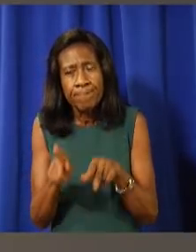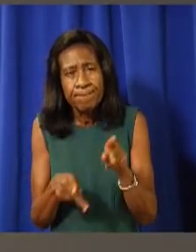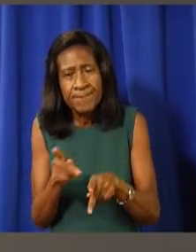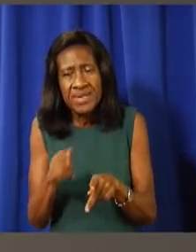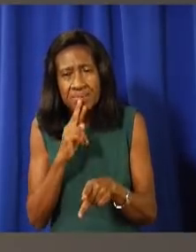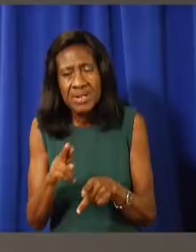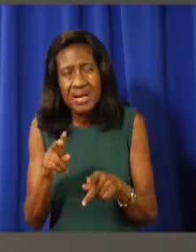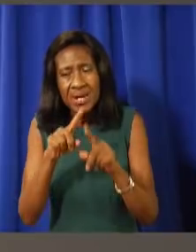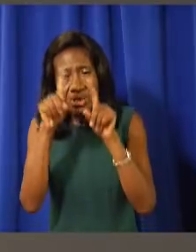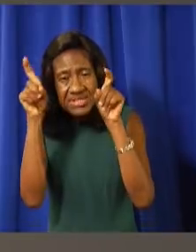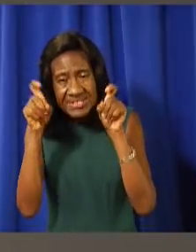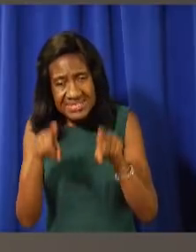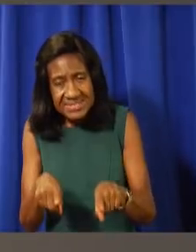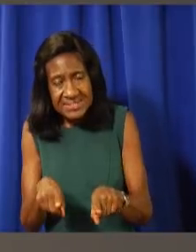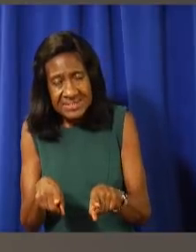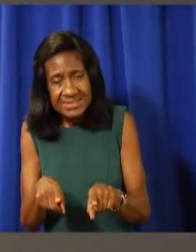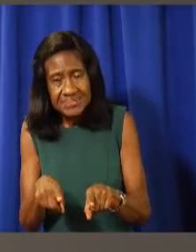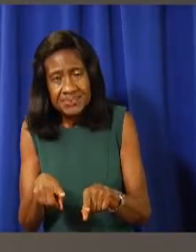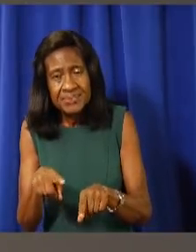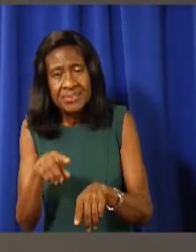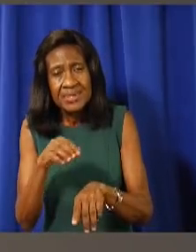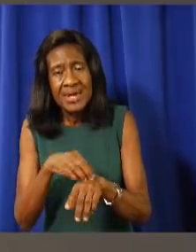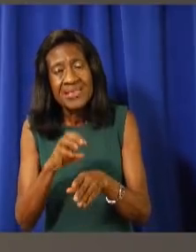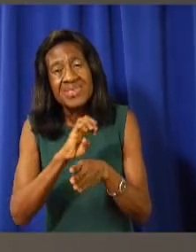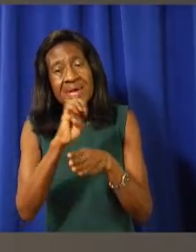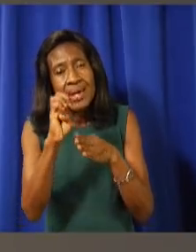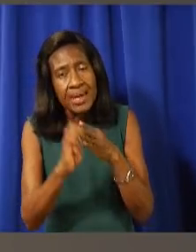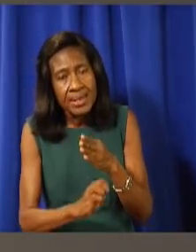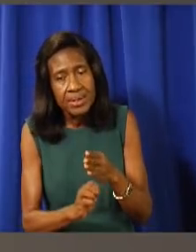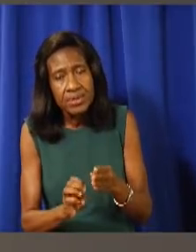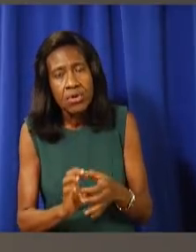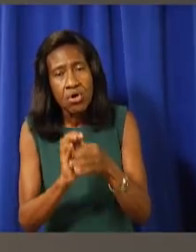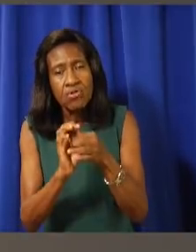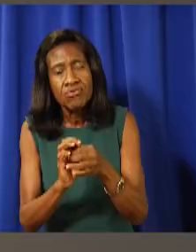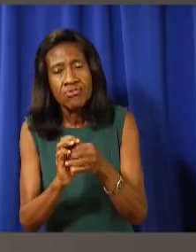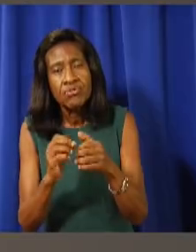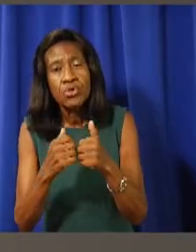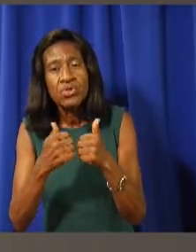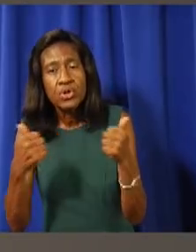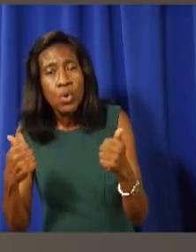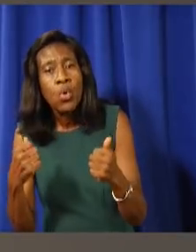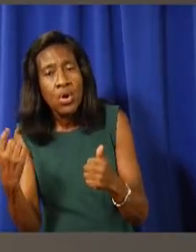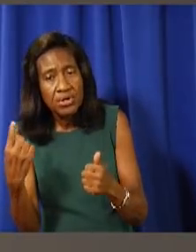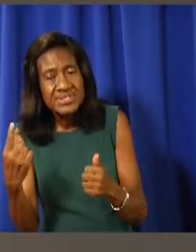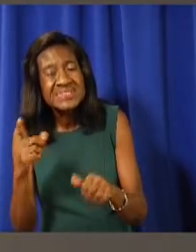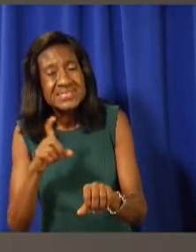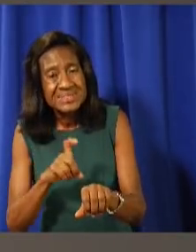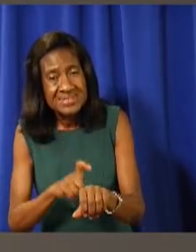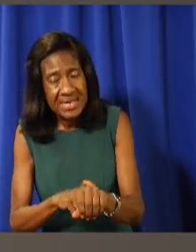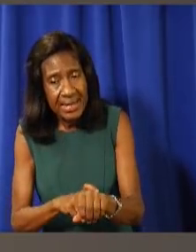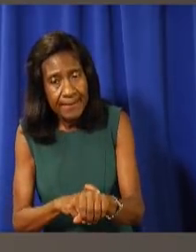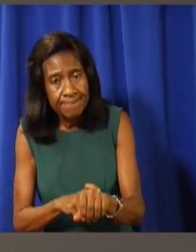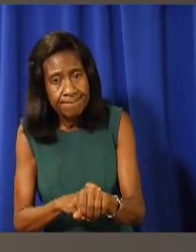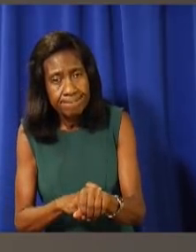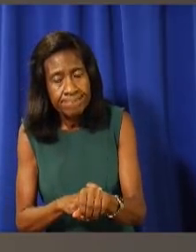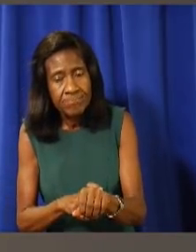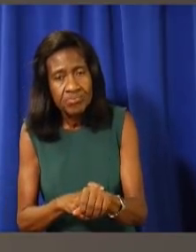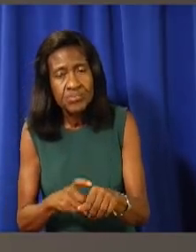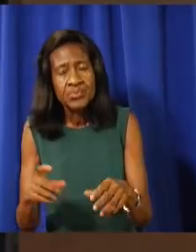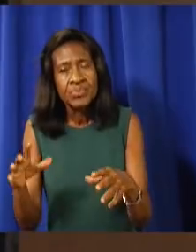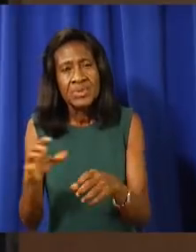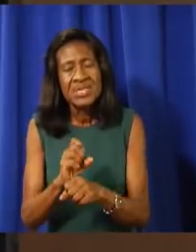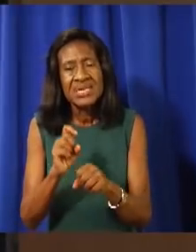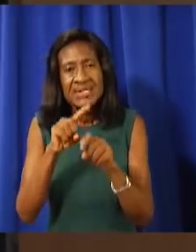at the end of, if they're verifiably vaccinated, and they're quarantining on trust, they get tested on day five. Day six.